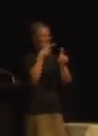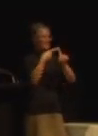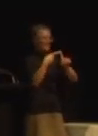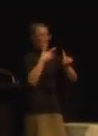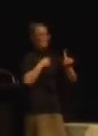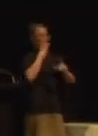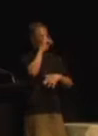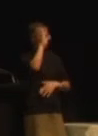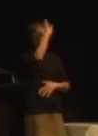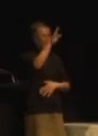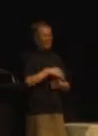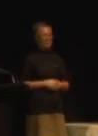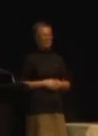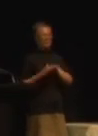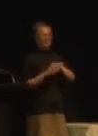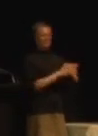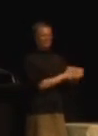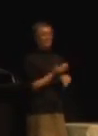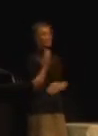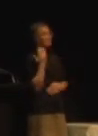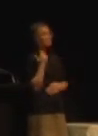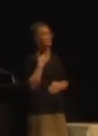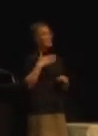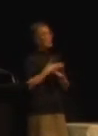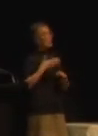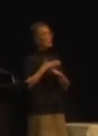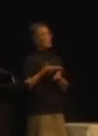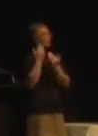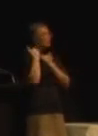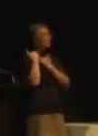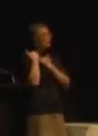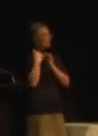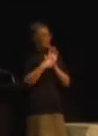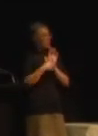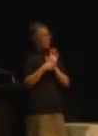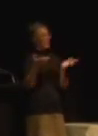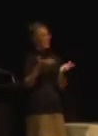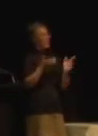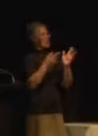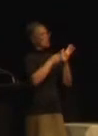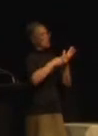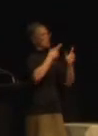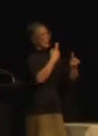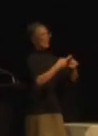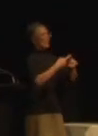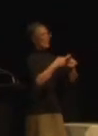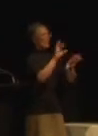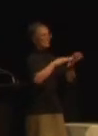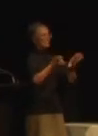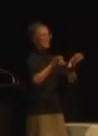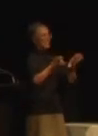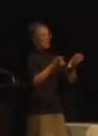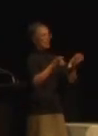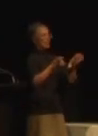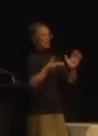I recently worked at Te Papa as a UX designer in the digital product team. In that